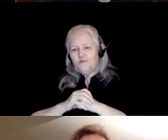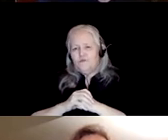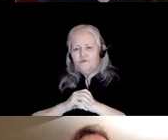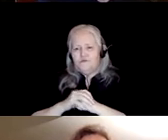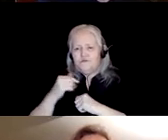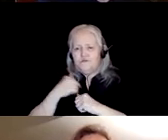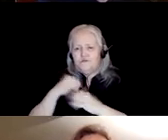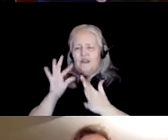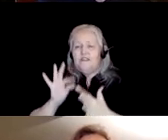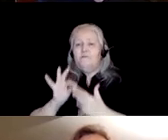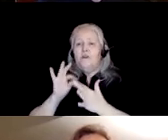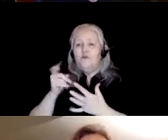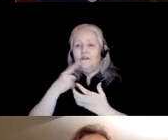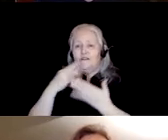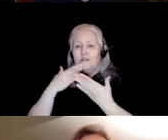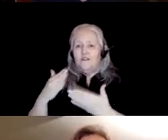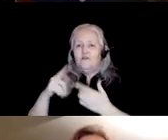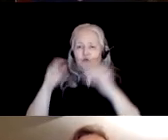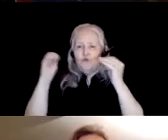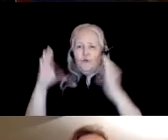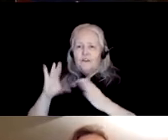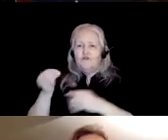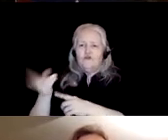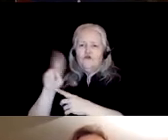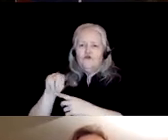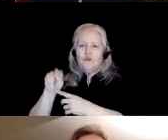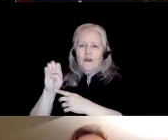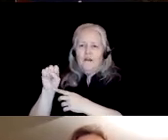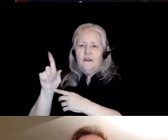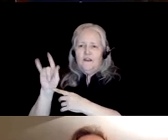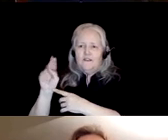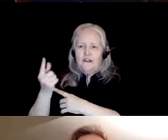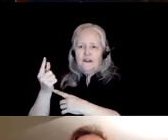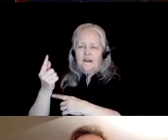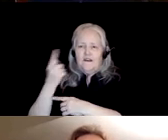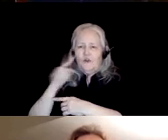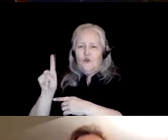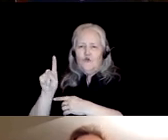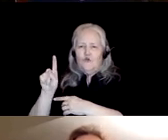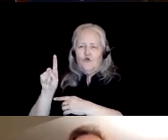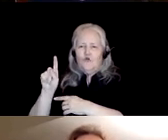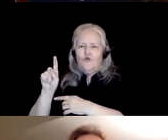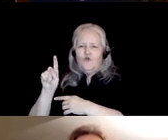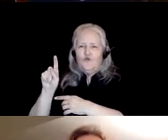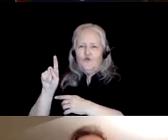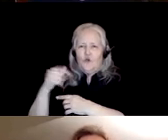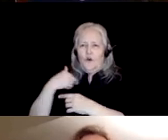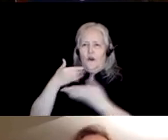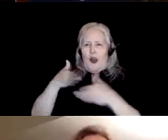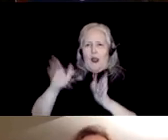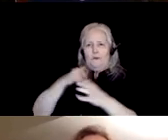would like to thank professor john essling for having made this part of this dream team